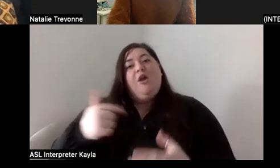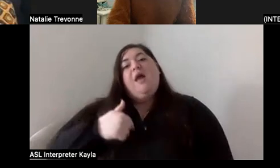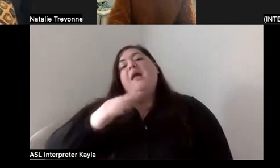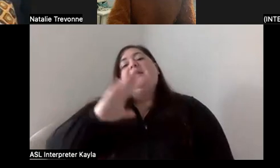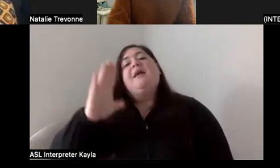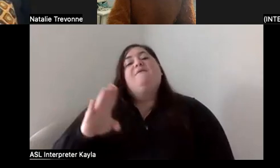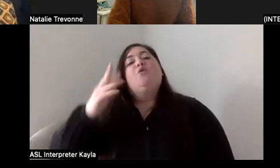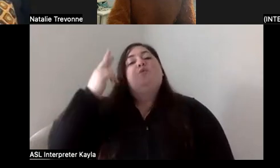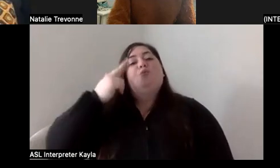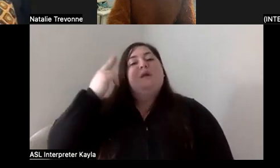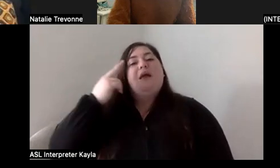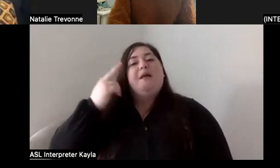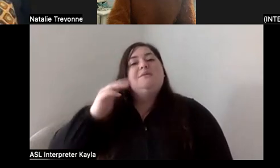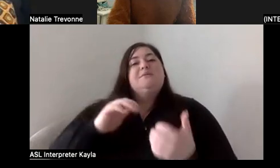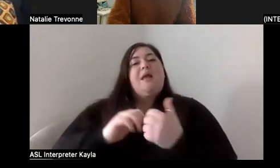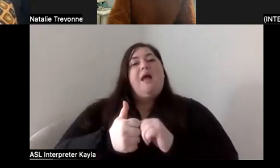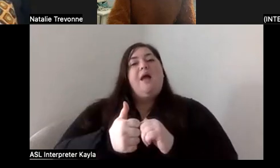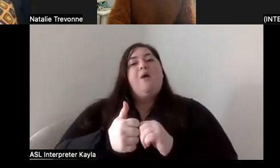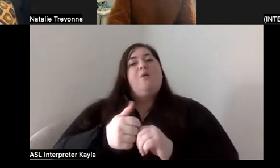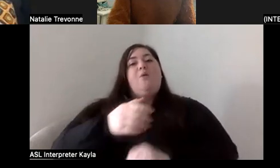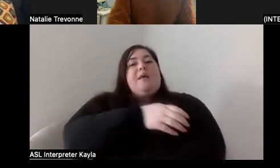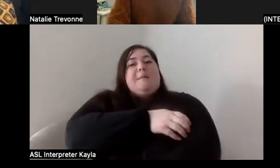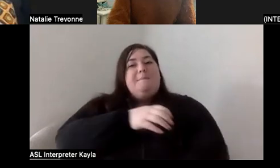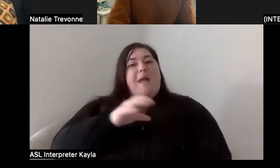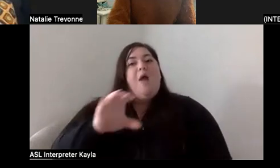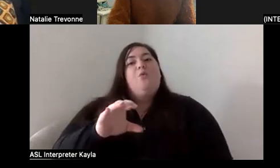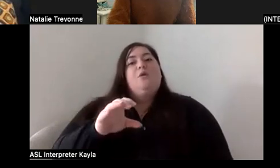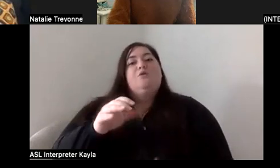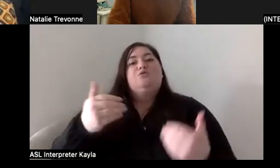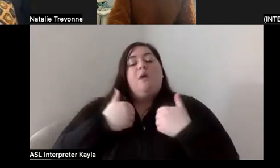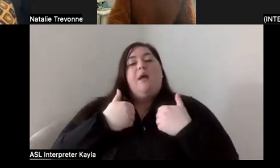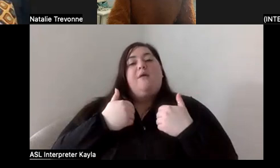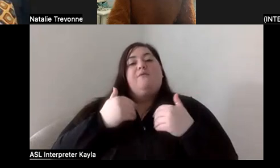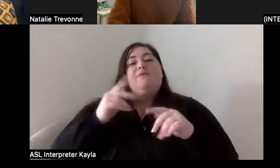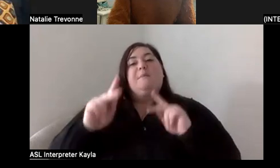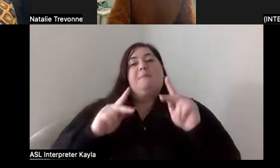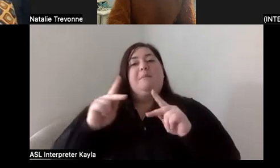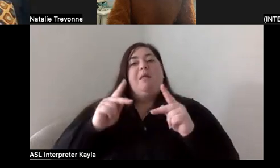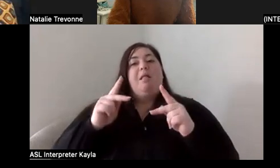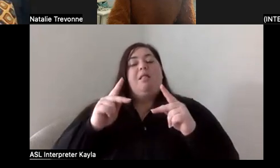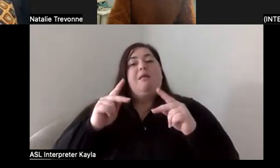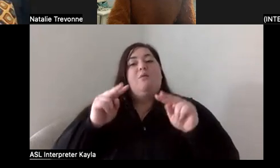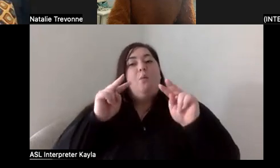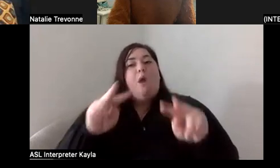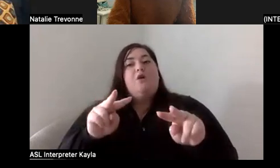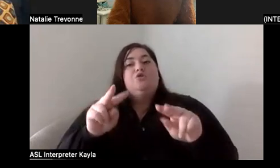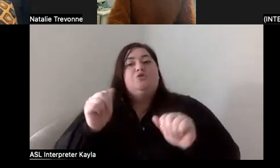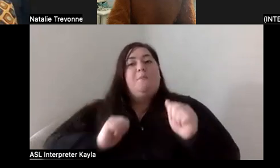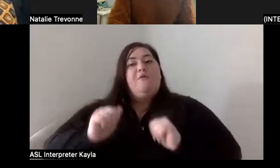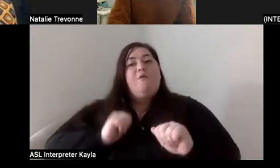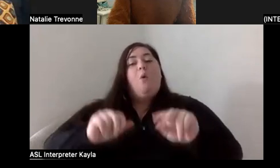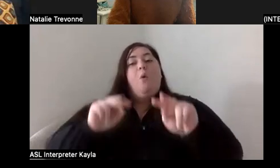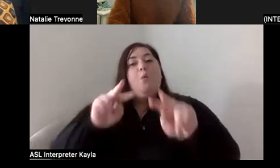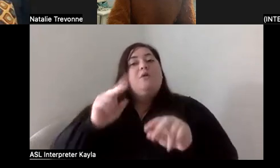realized how empowering it is to have people watch you perform and watch you for your talent,